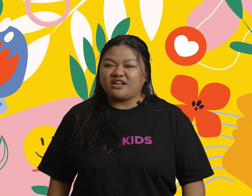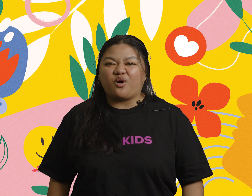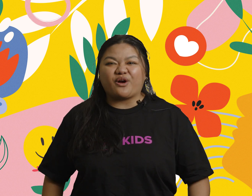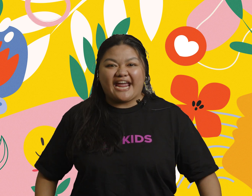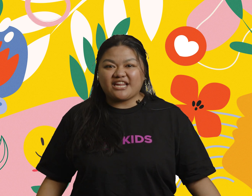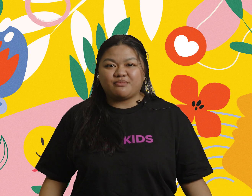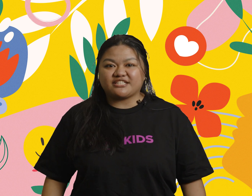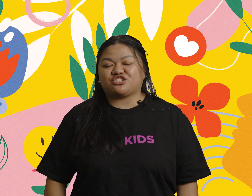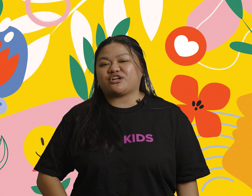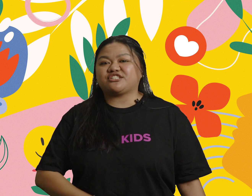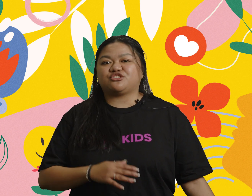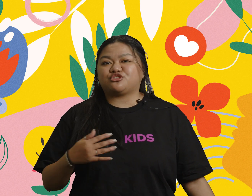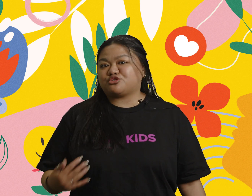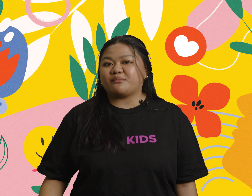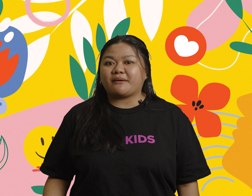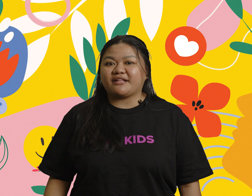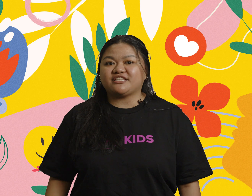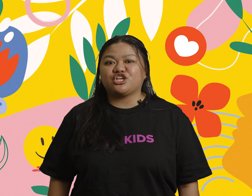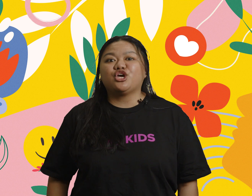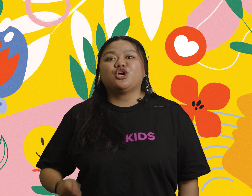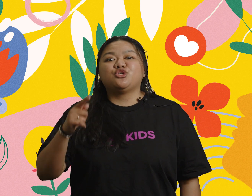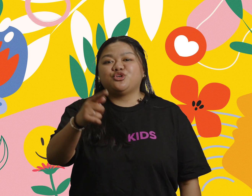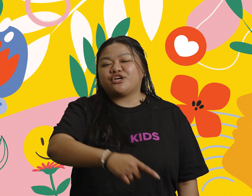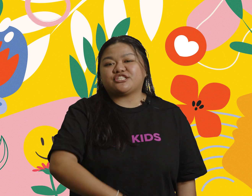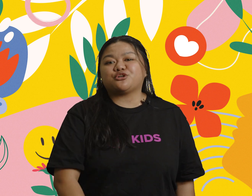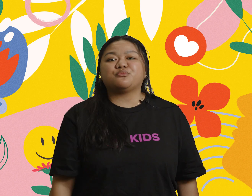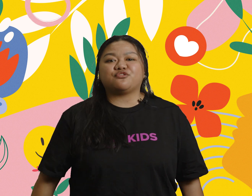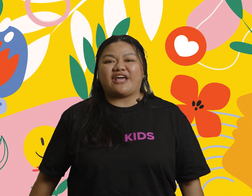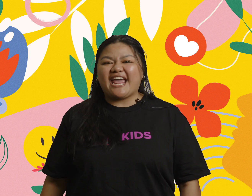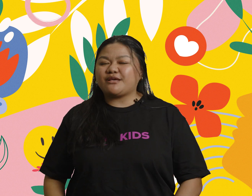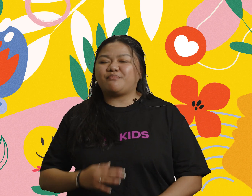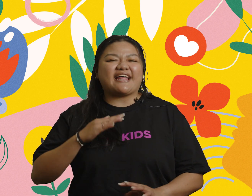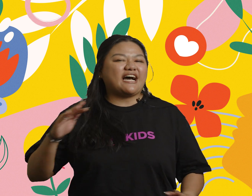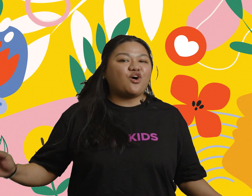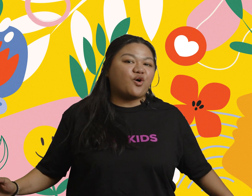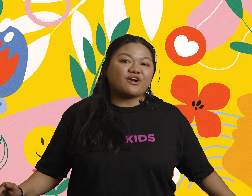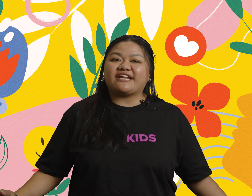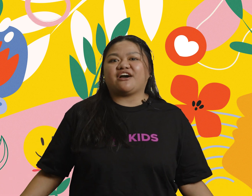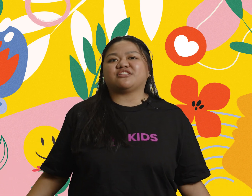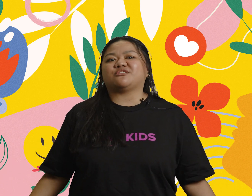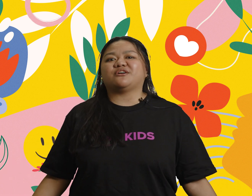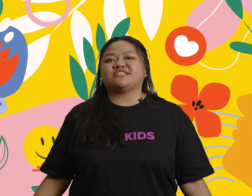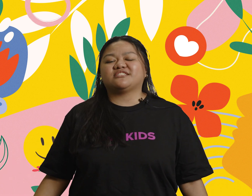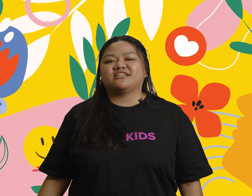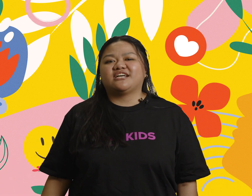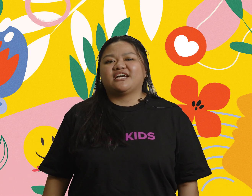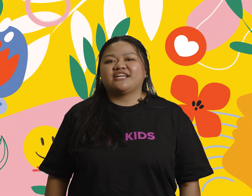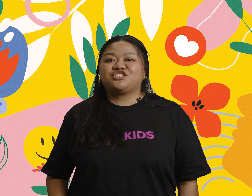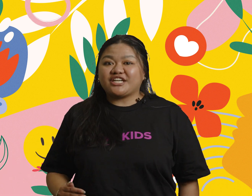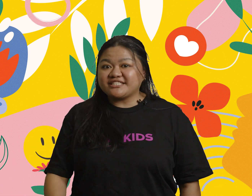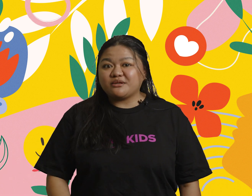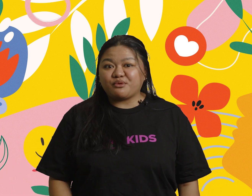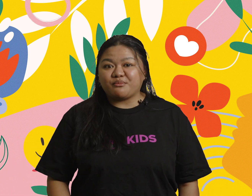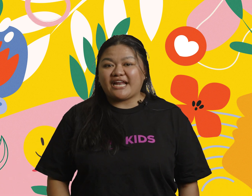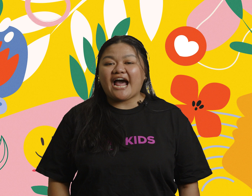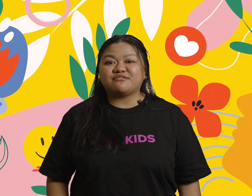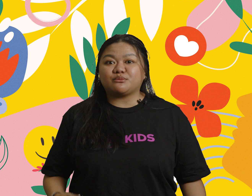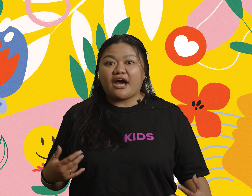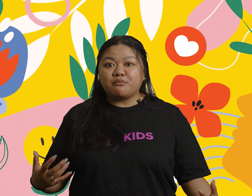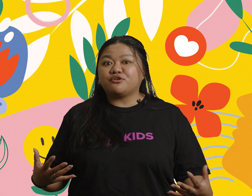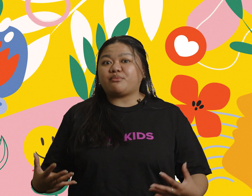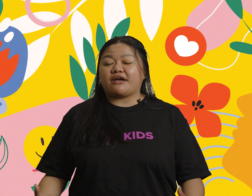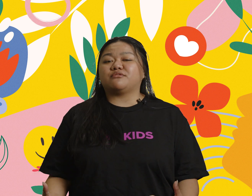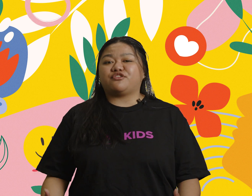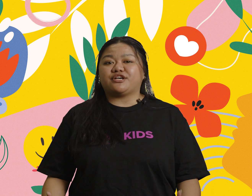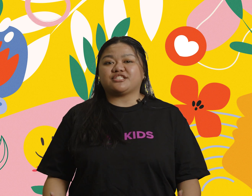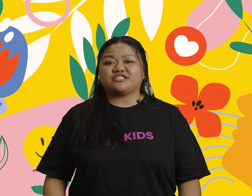in my garden or any bugs that tries to destroy my plants, you get to remove any bad or unhealthy thoughts. Just in a moment, I have